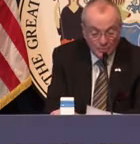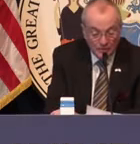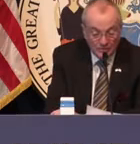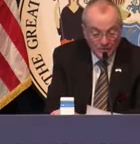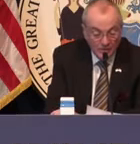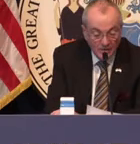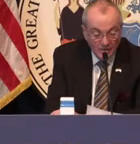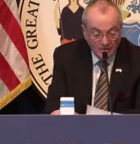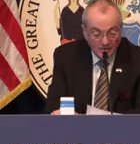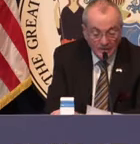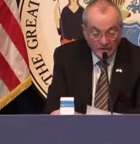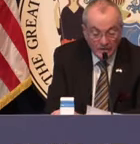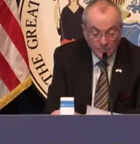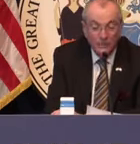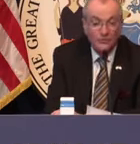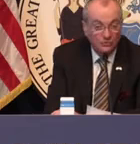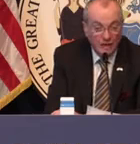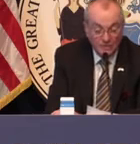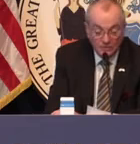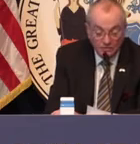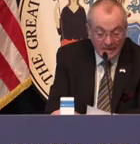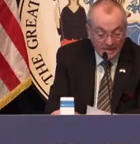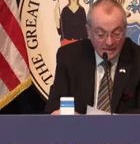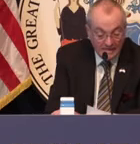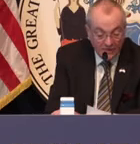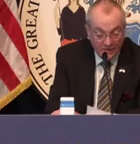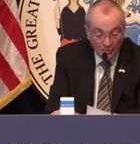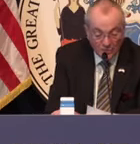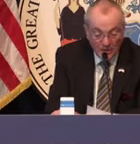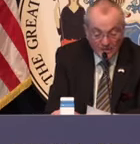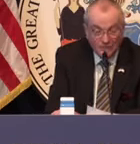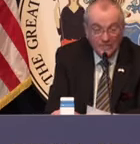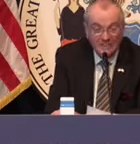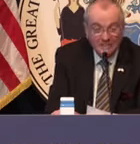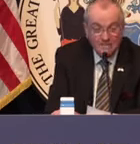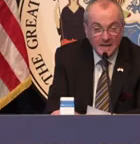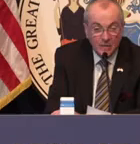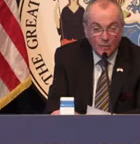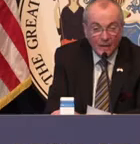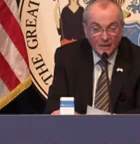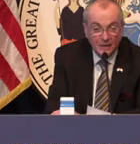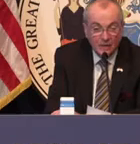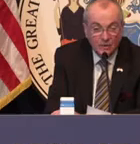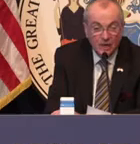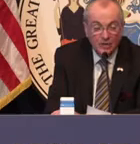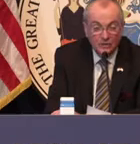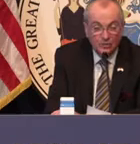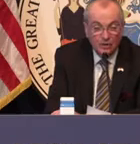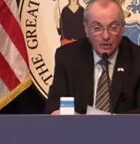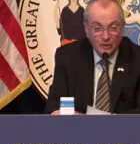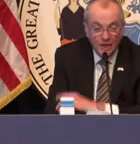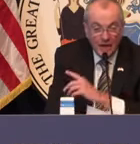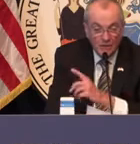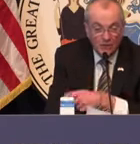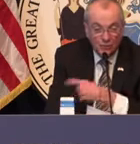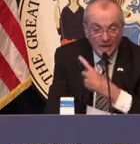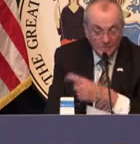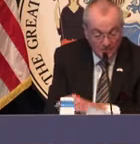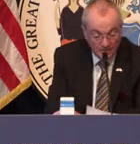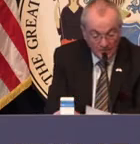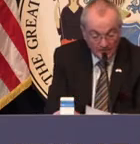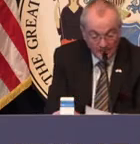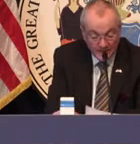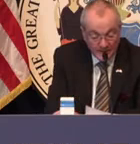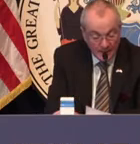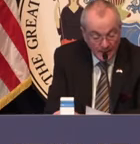turning to points this and puts this rather in slightly a different perspective. While the colors are unchanged, the